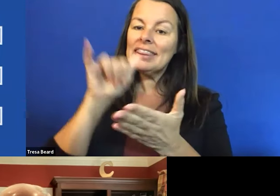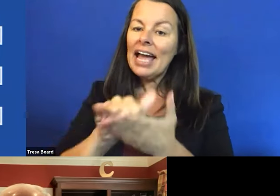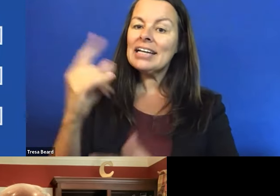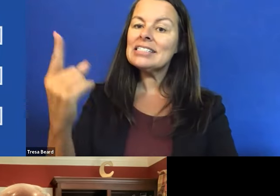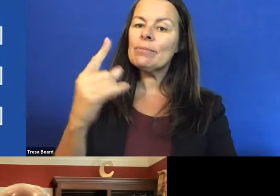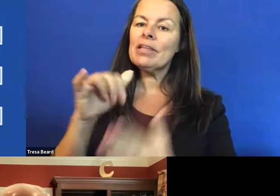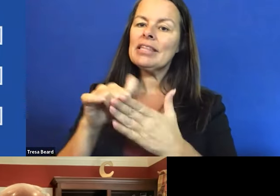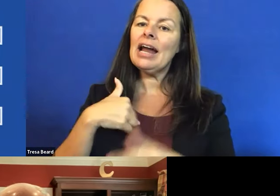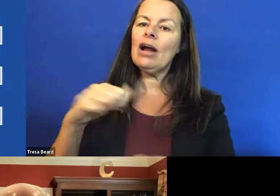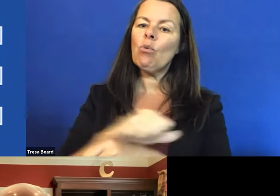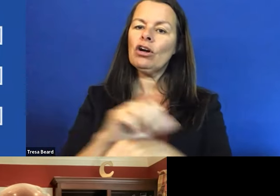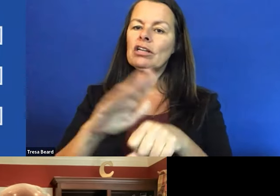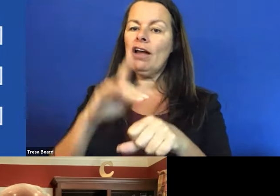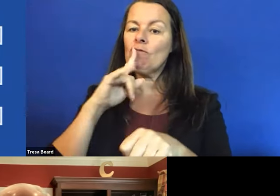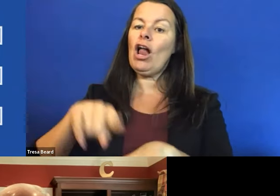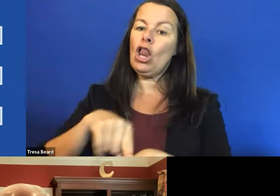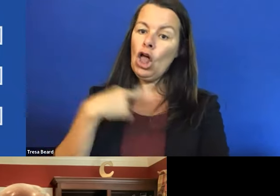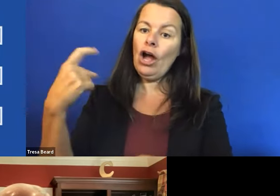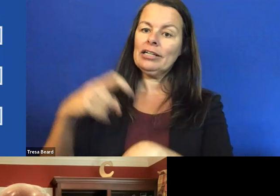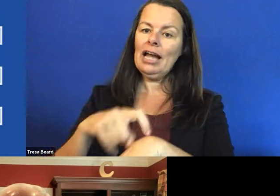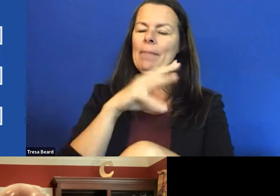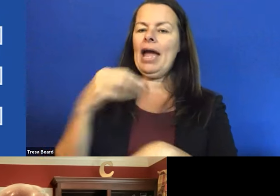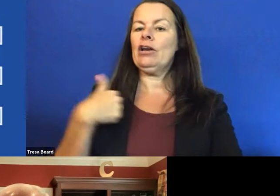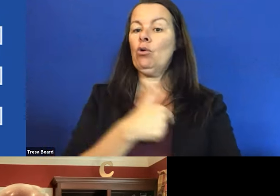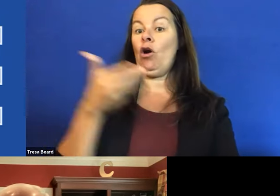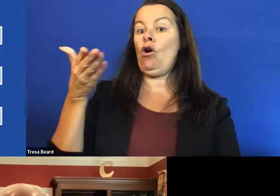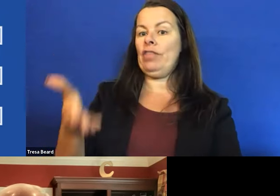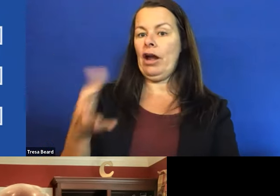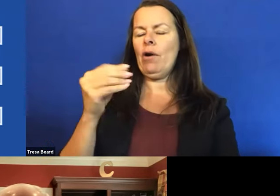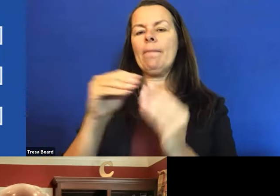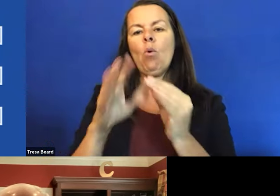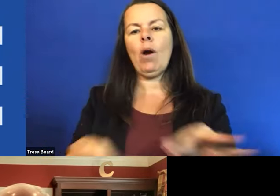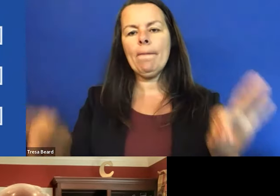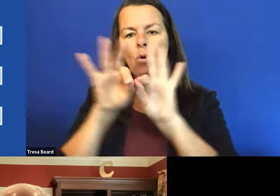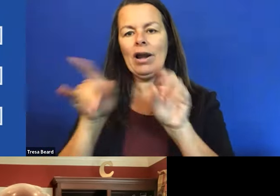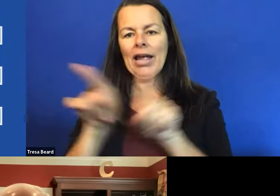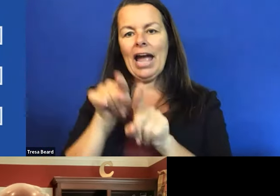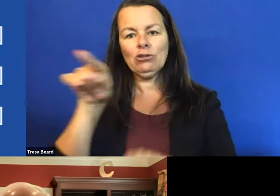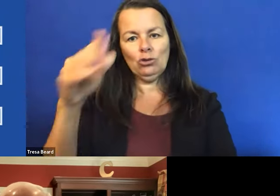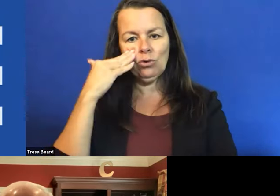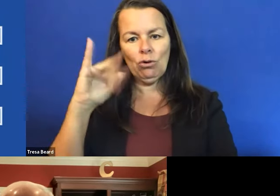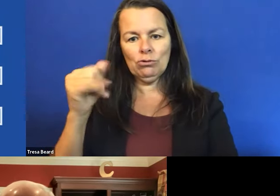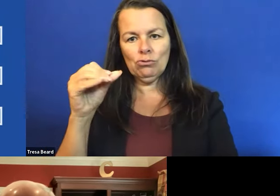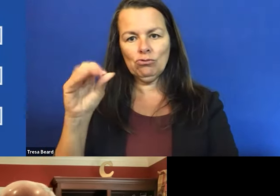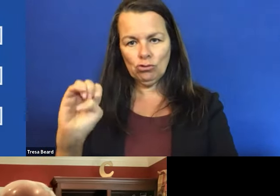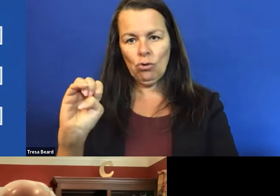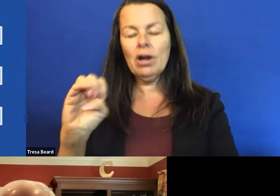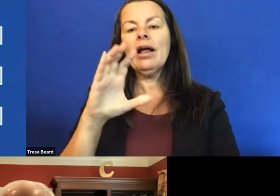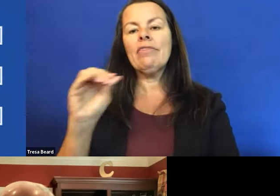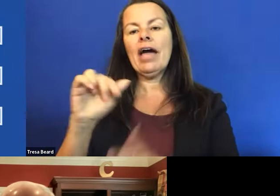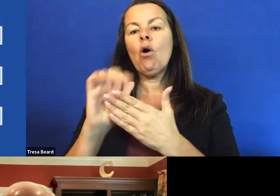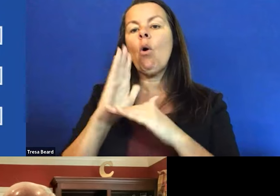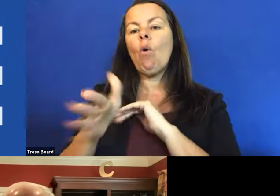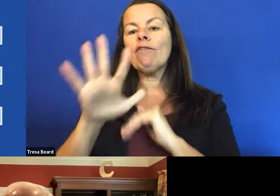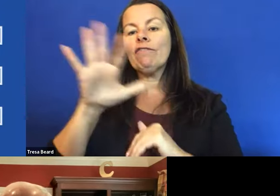a long, long time. And, and we're there. And more importantly, Joe, as you know, over 50 different countries